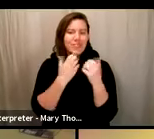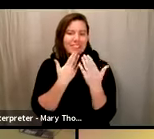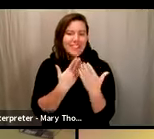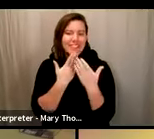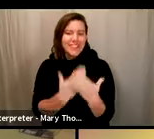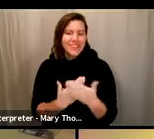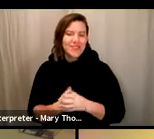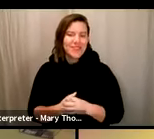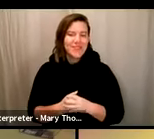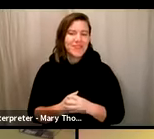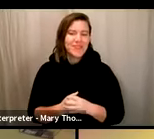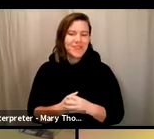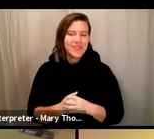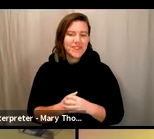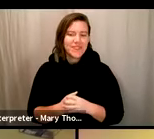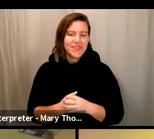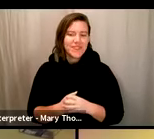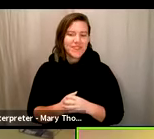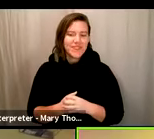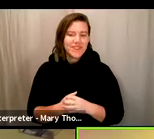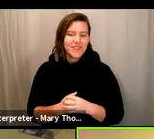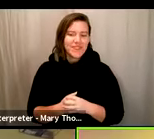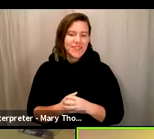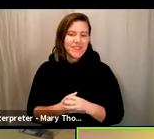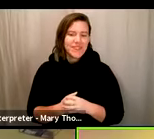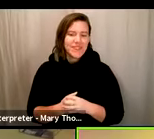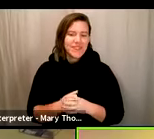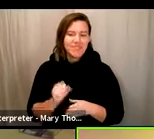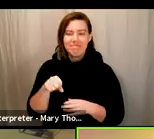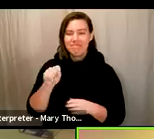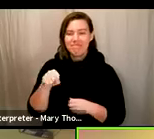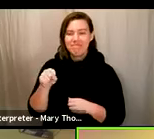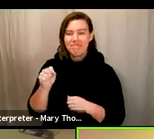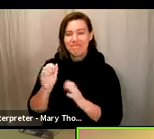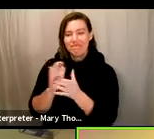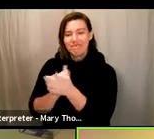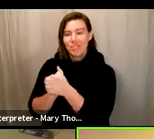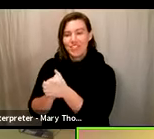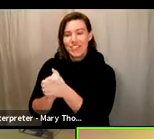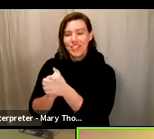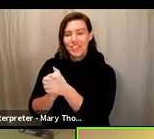work in this election cycle. Yeah, congratulations. That's great work.